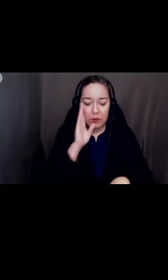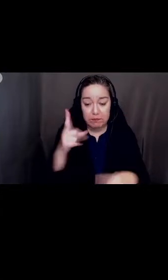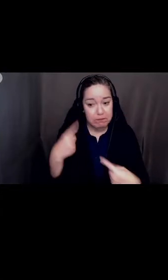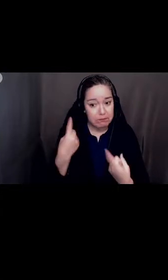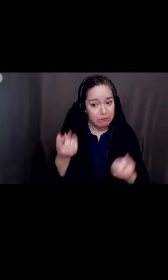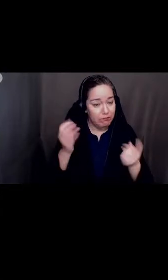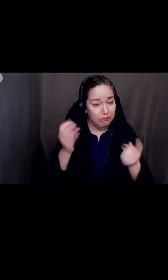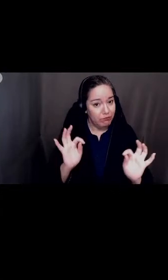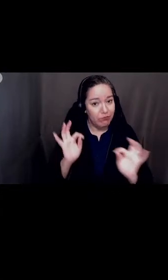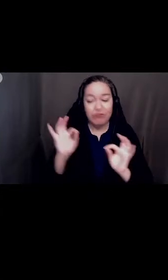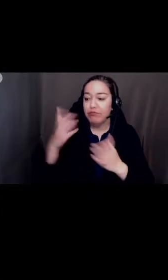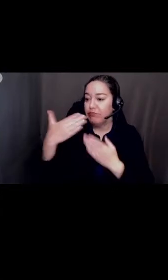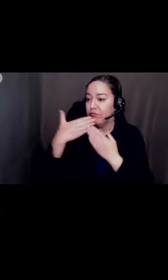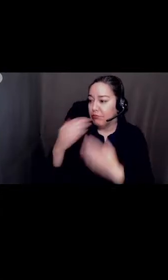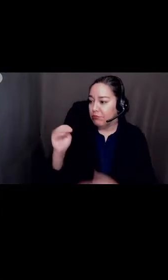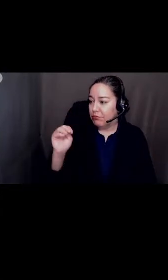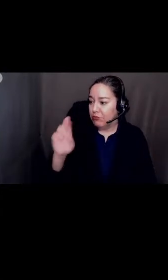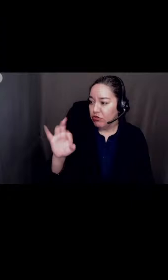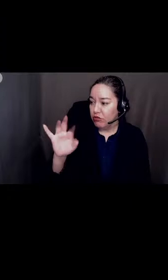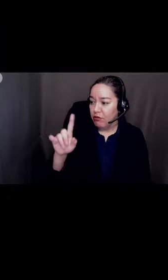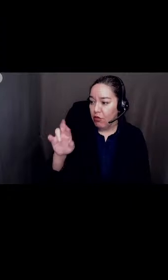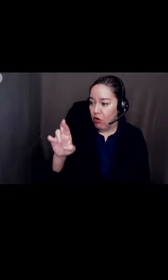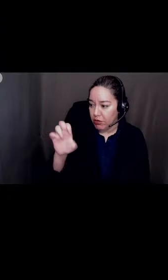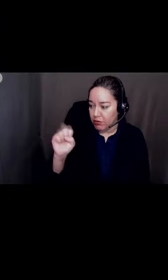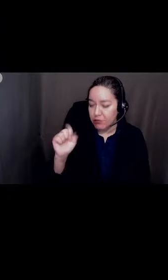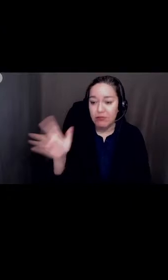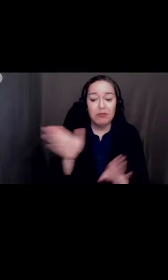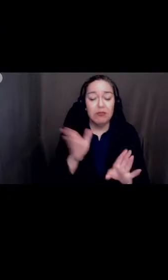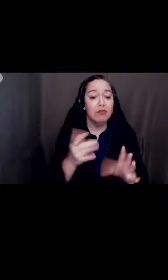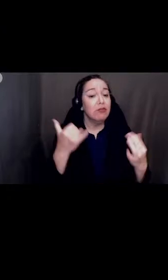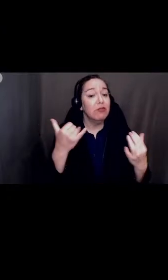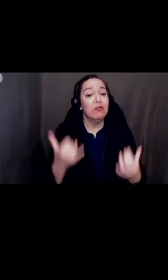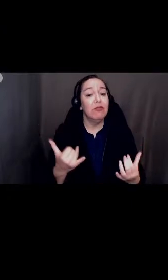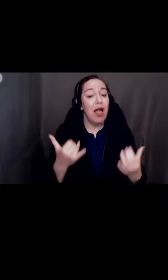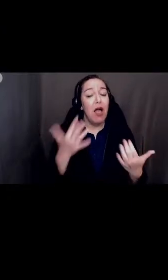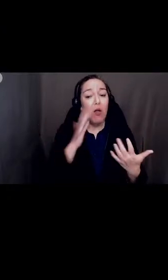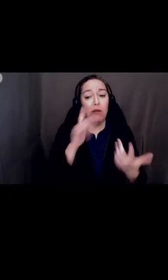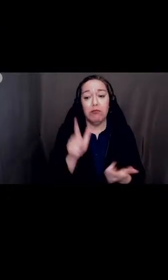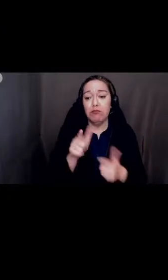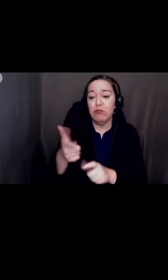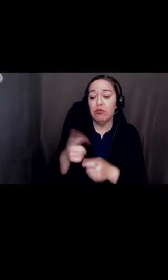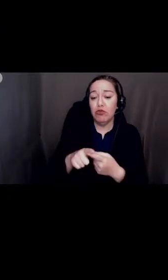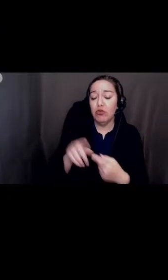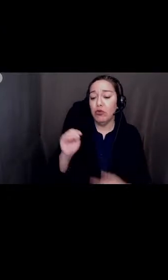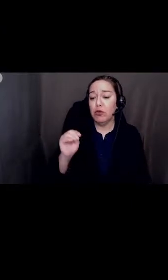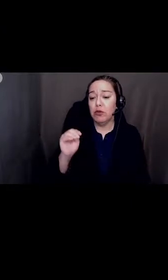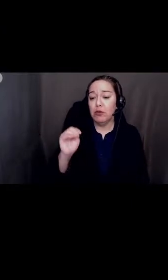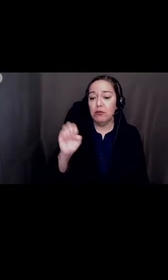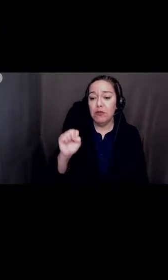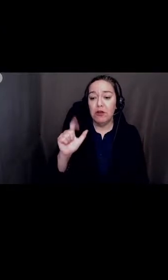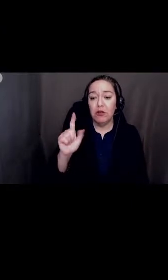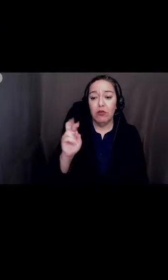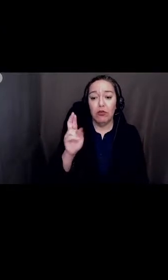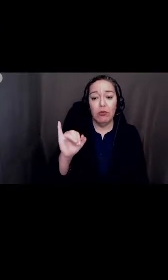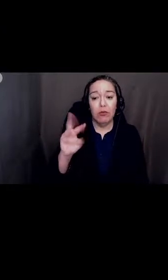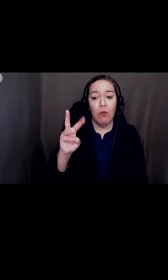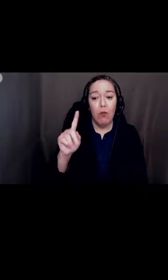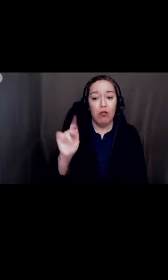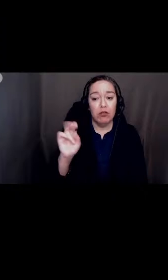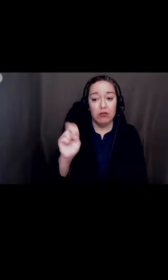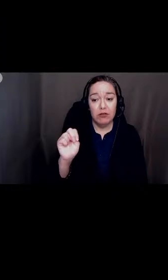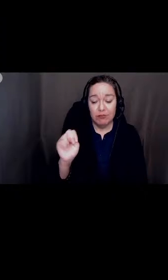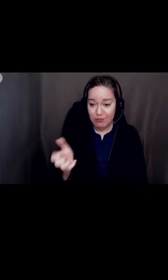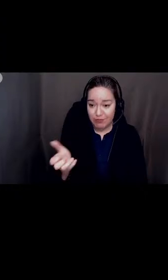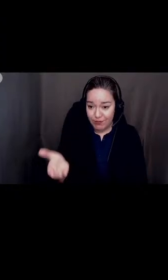Thank you, Mr. Flores. I will now, at this point, turn it over to Ms. Lori Walton. Ms.